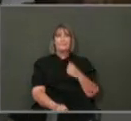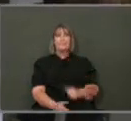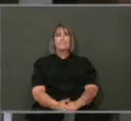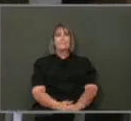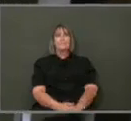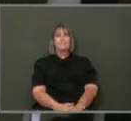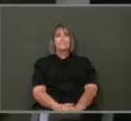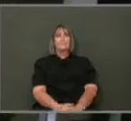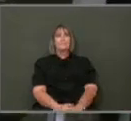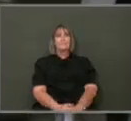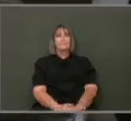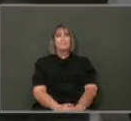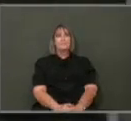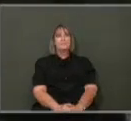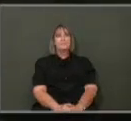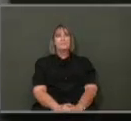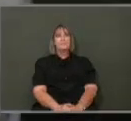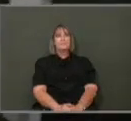Up here, Laura.